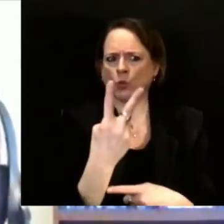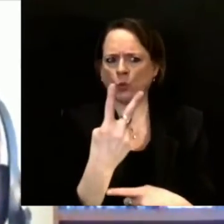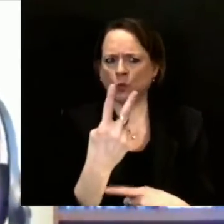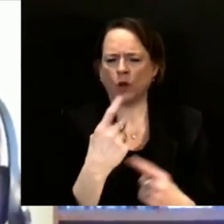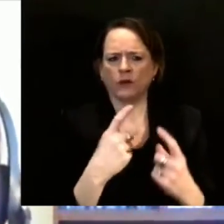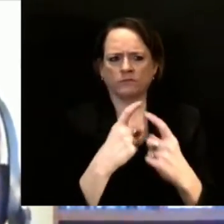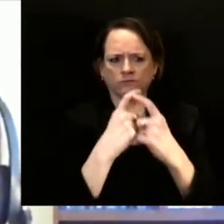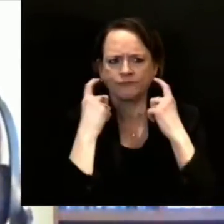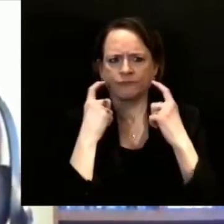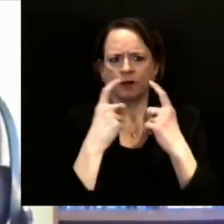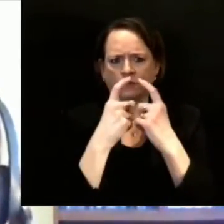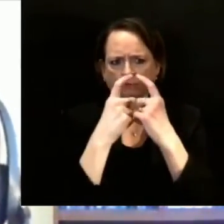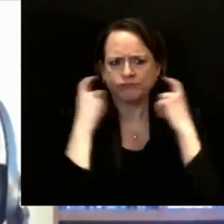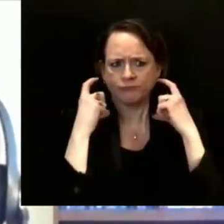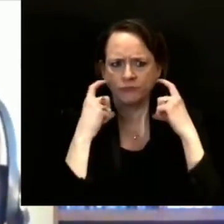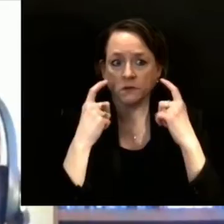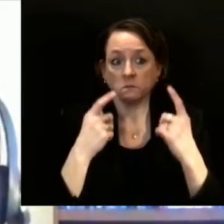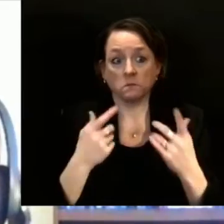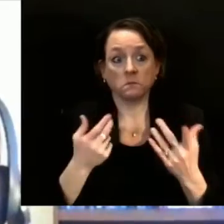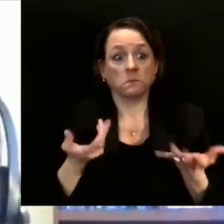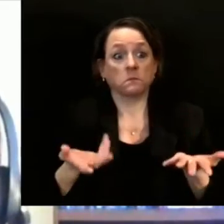really, with these variants out there,